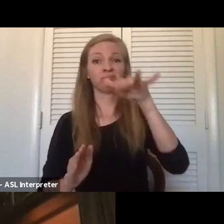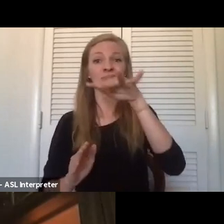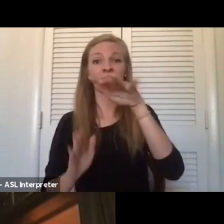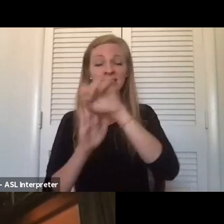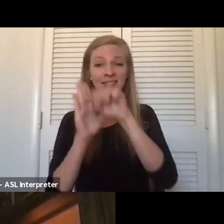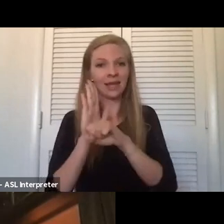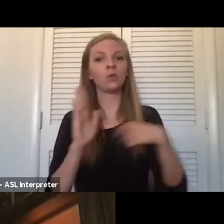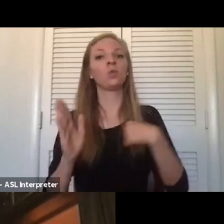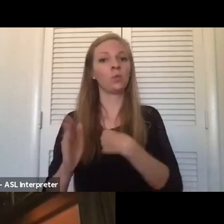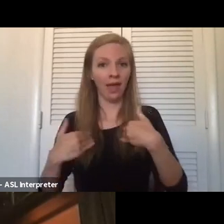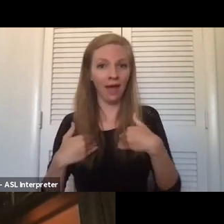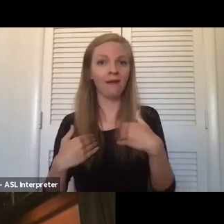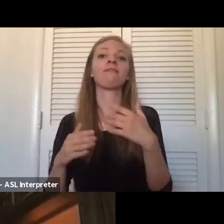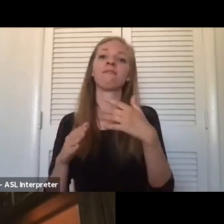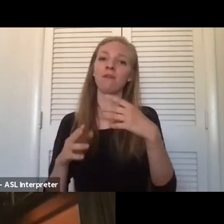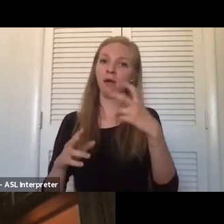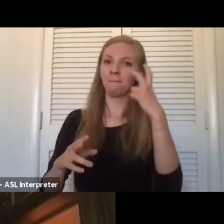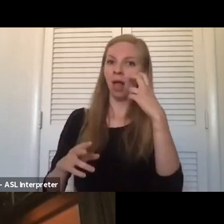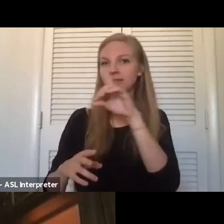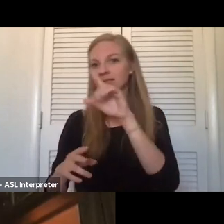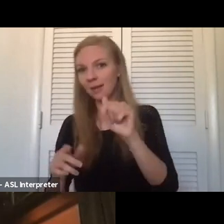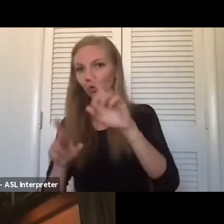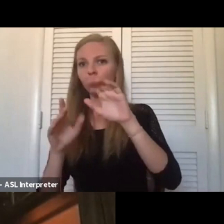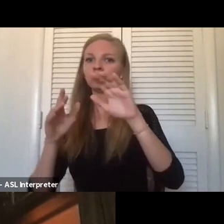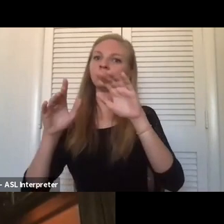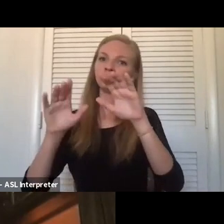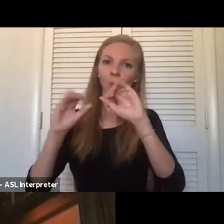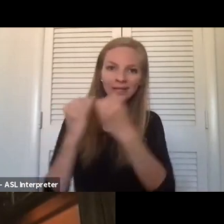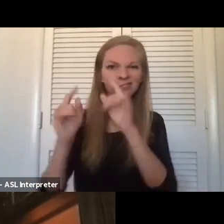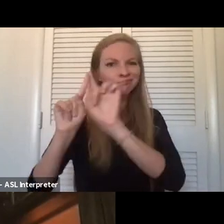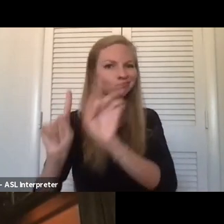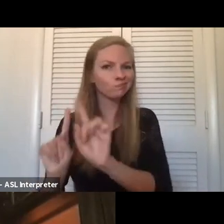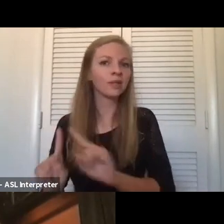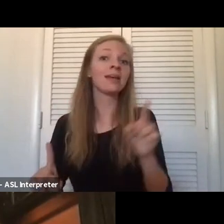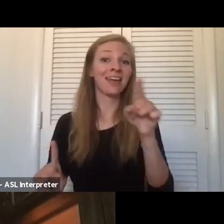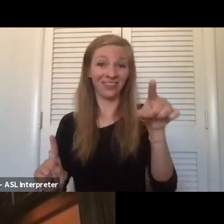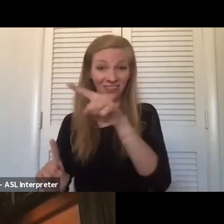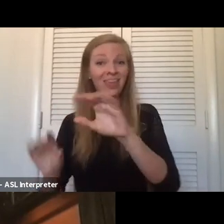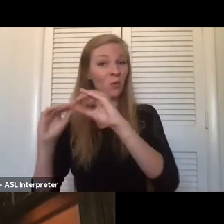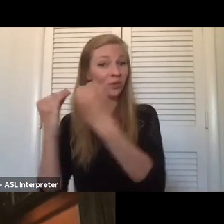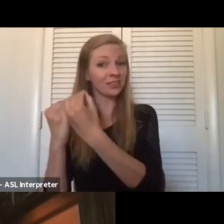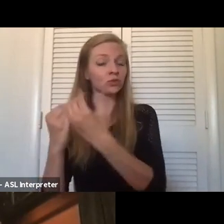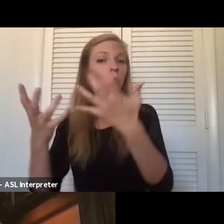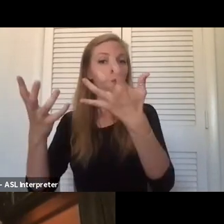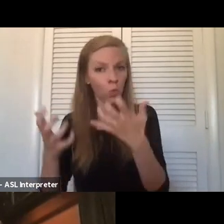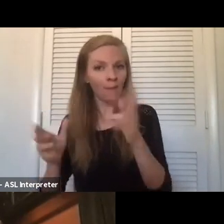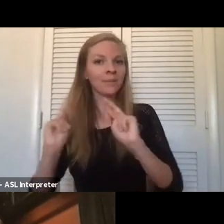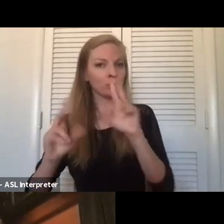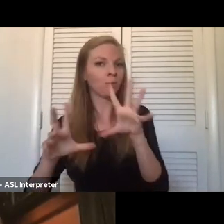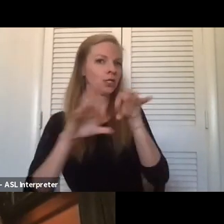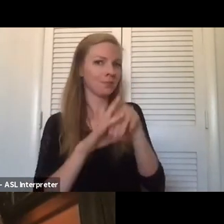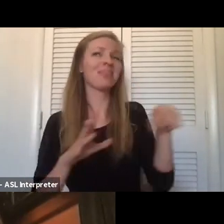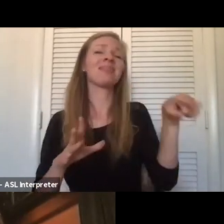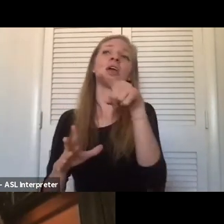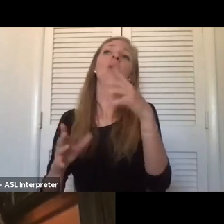got the league for the blind and disabled. Those organizations want their clients. They want their individuals to be able to participate. They are asking for